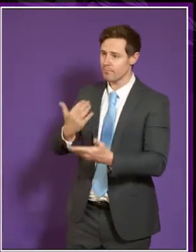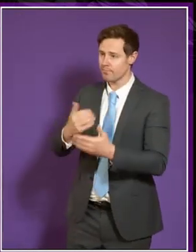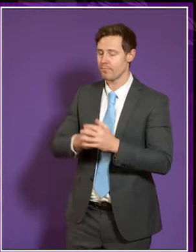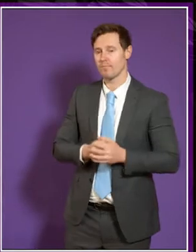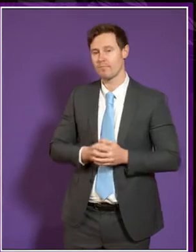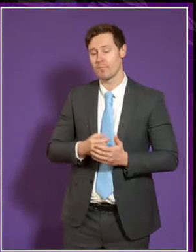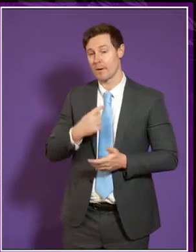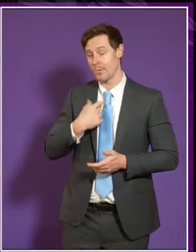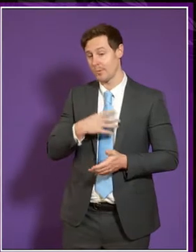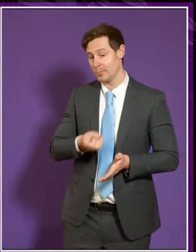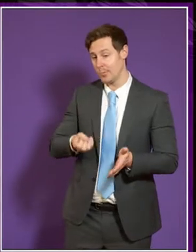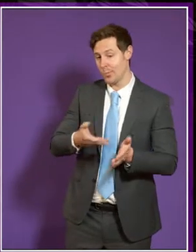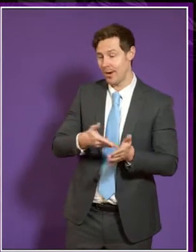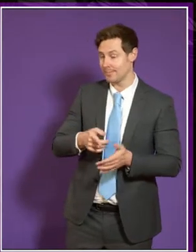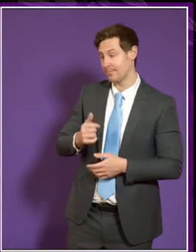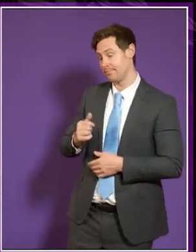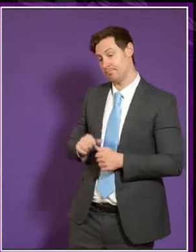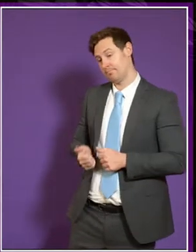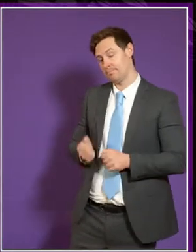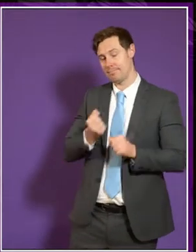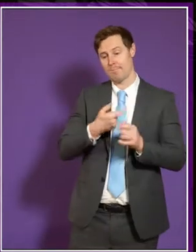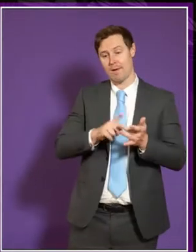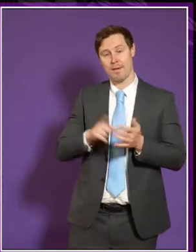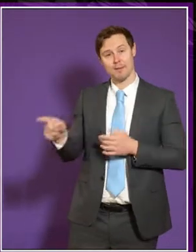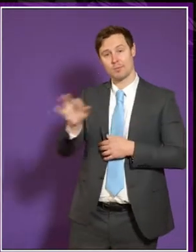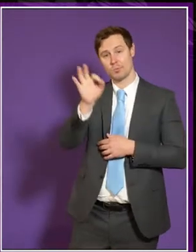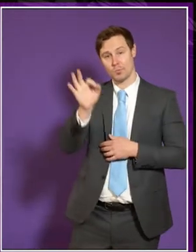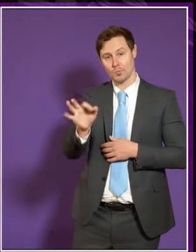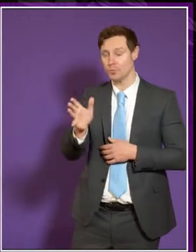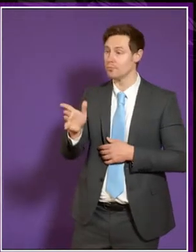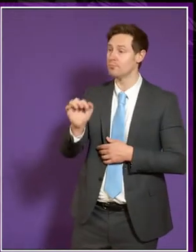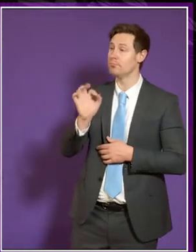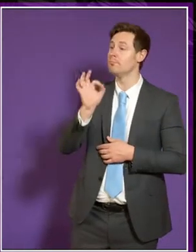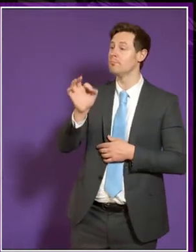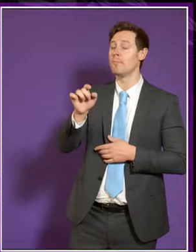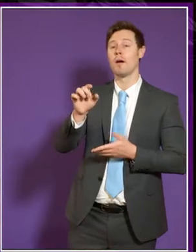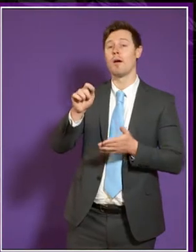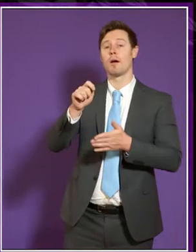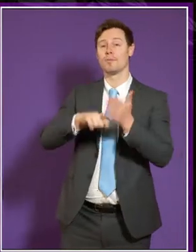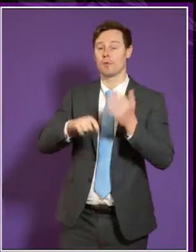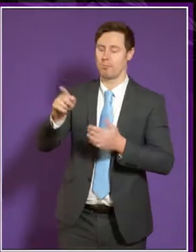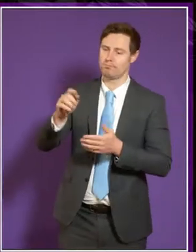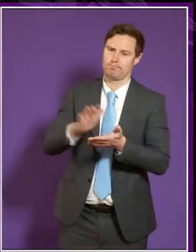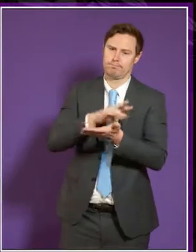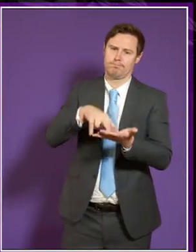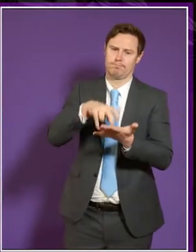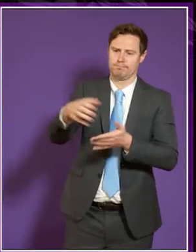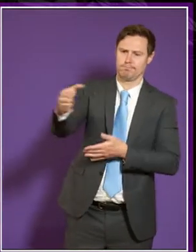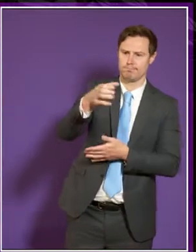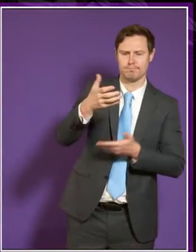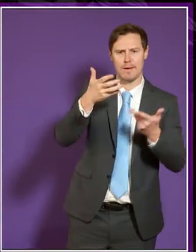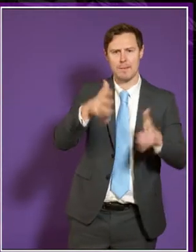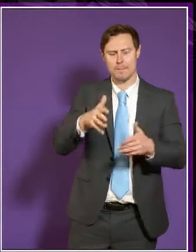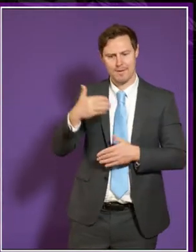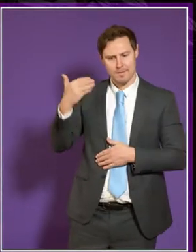may add, by supplemental to Gail Ross's line of questioning. Firstly, Commissioner, it is great to have you in post. mean, there was a number of times during the inquiry